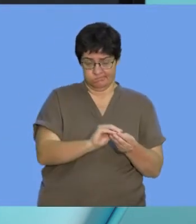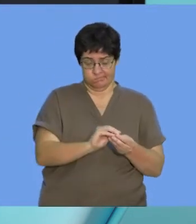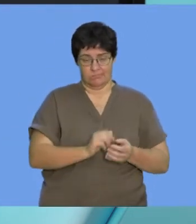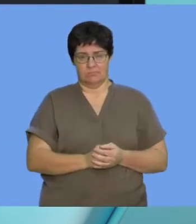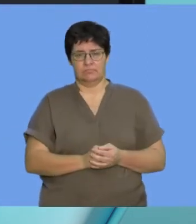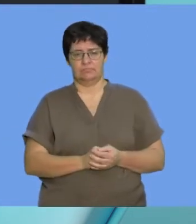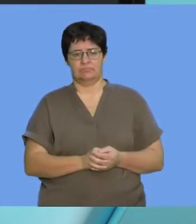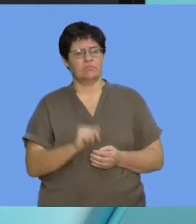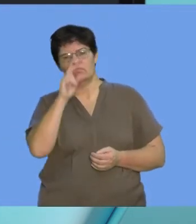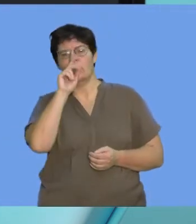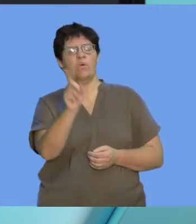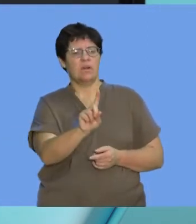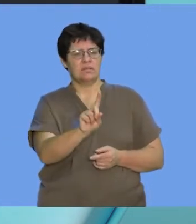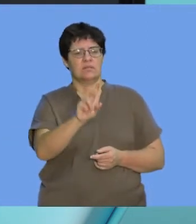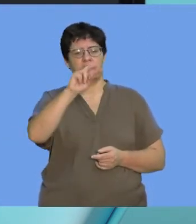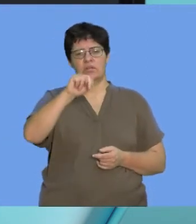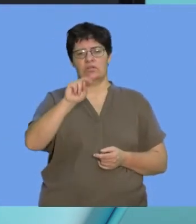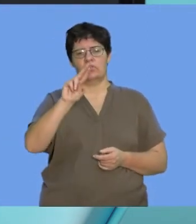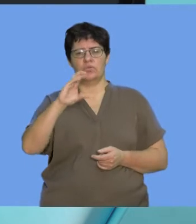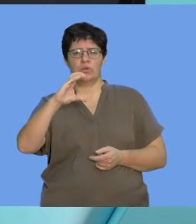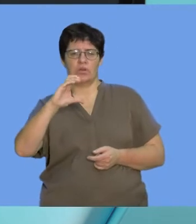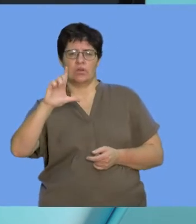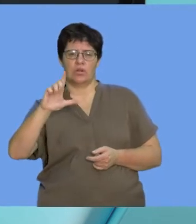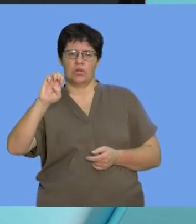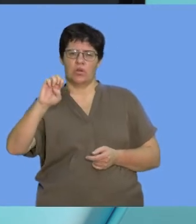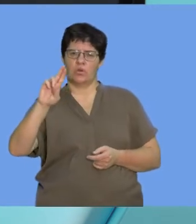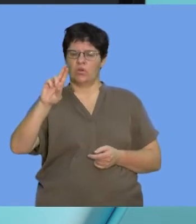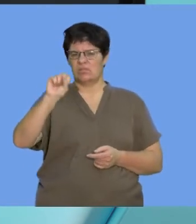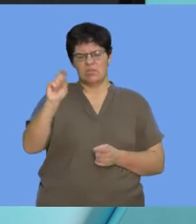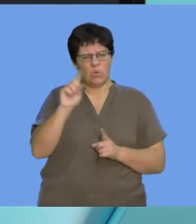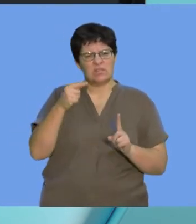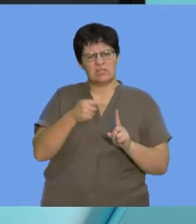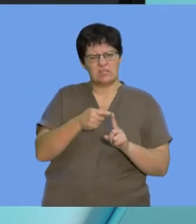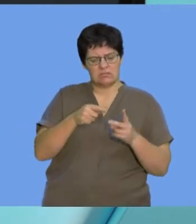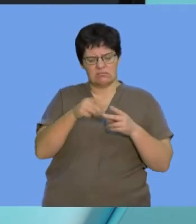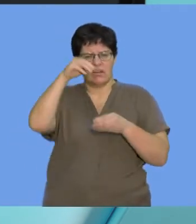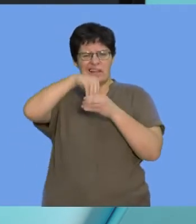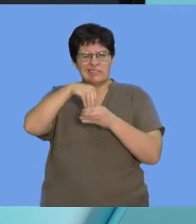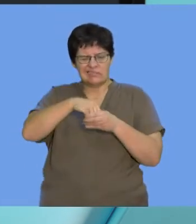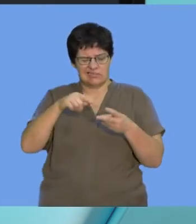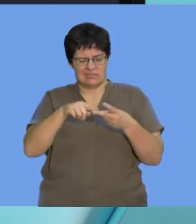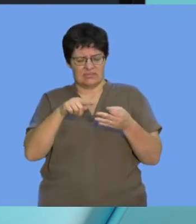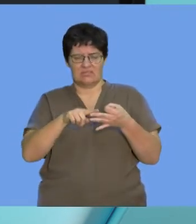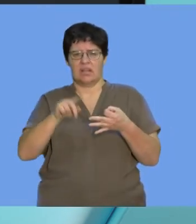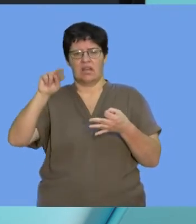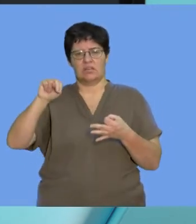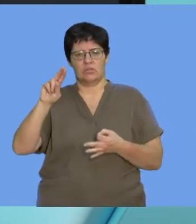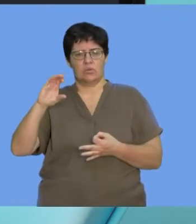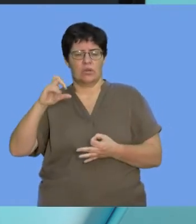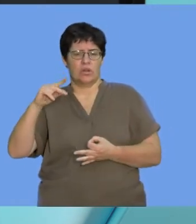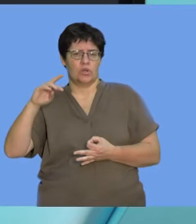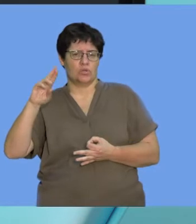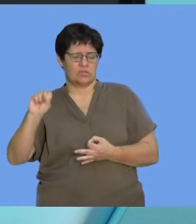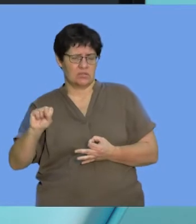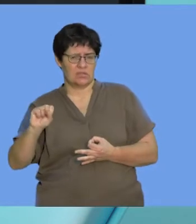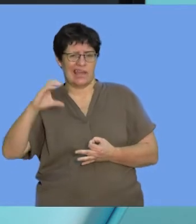at essentially what the nucleus was, what it contained. We looked at the different types of nucleic acids. In this segment, we're going to focus